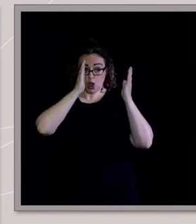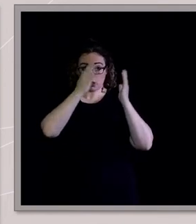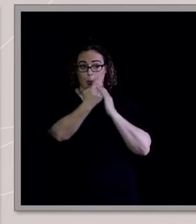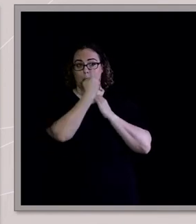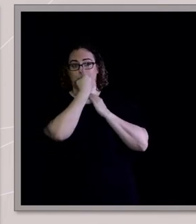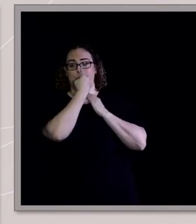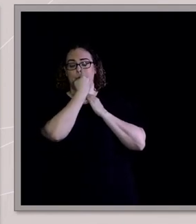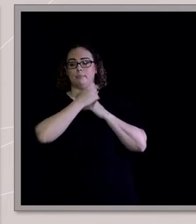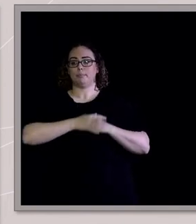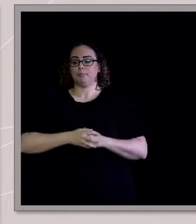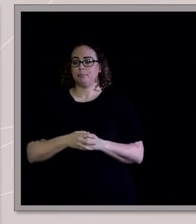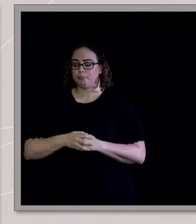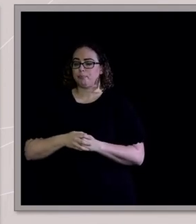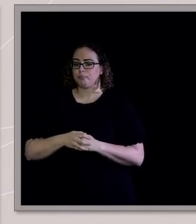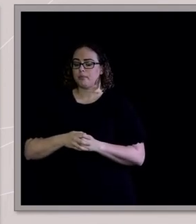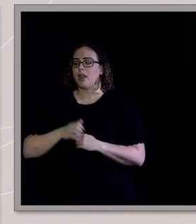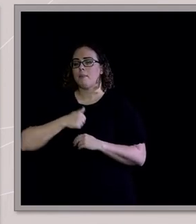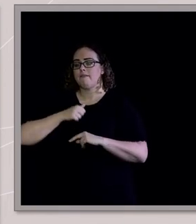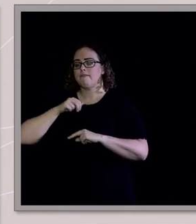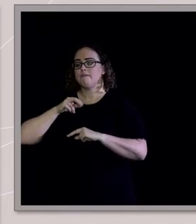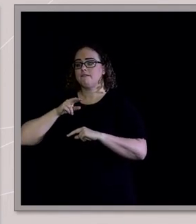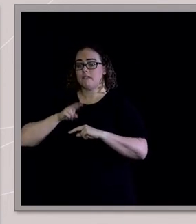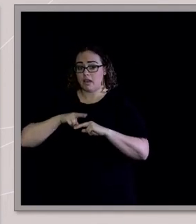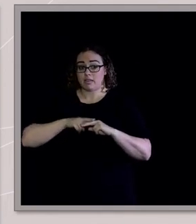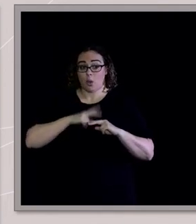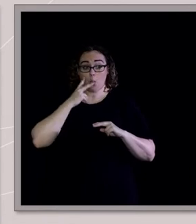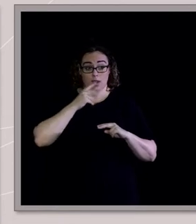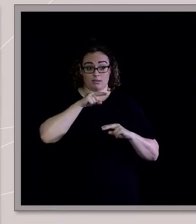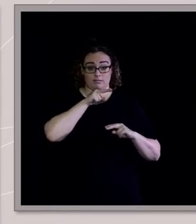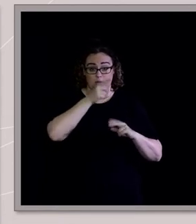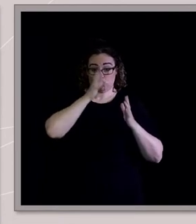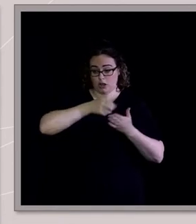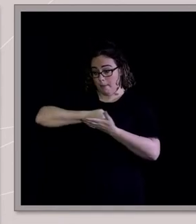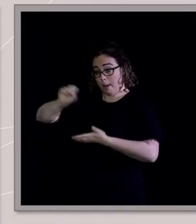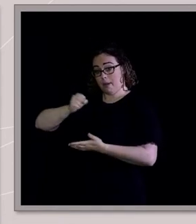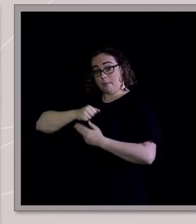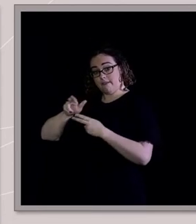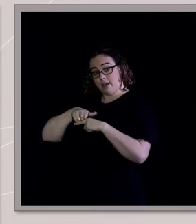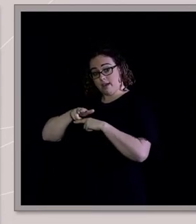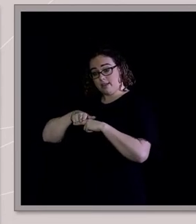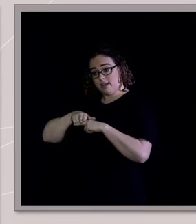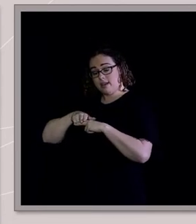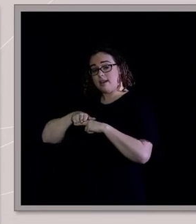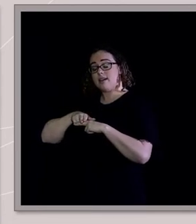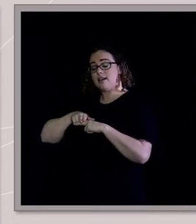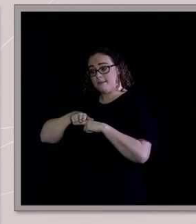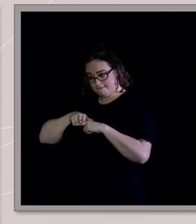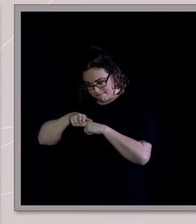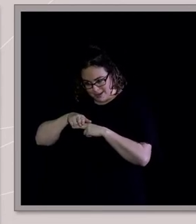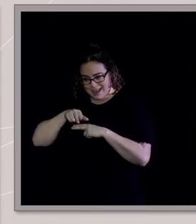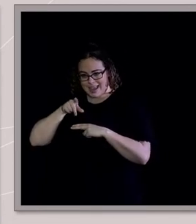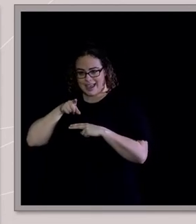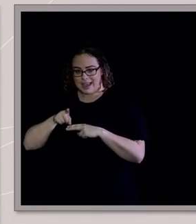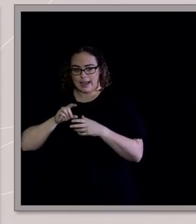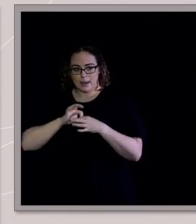my dad was hurting the most after being kicked out, I was the person he could turn to for